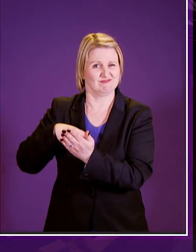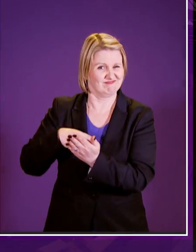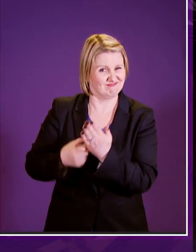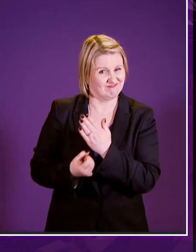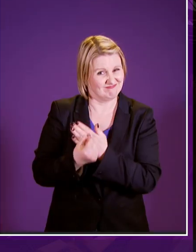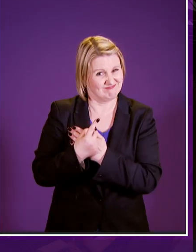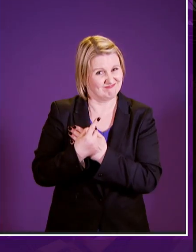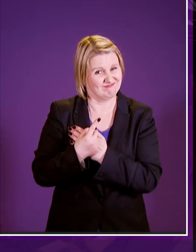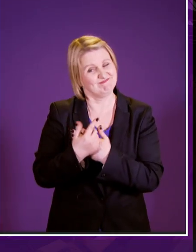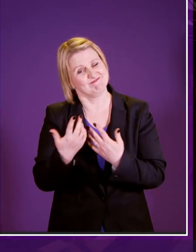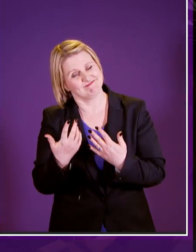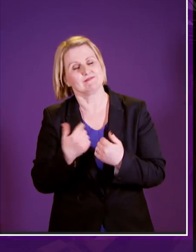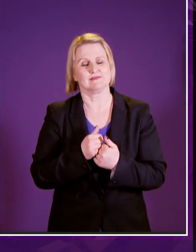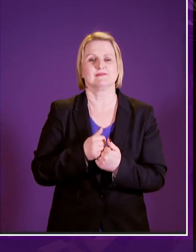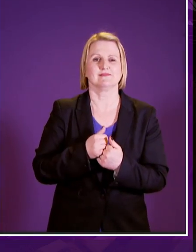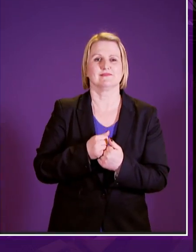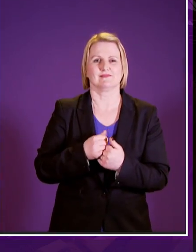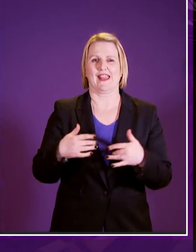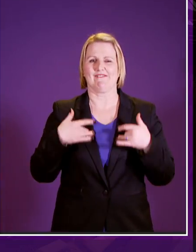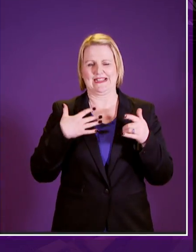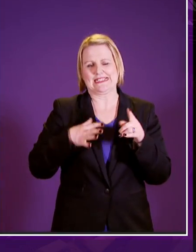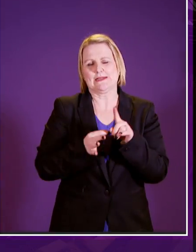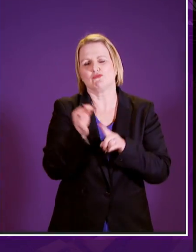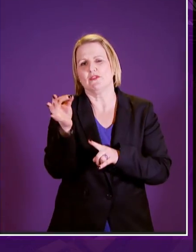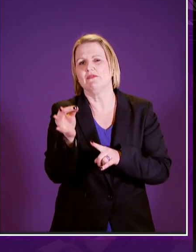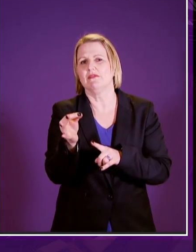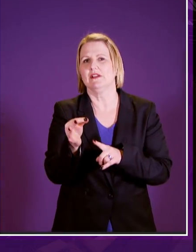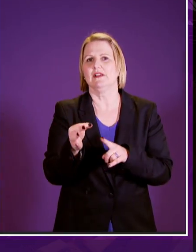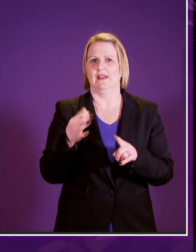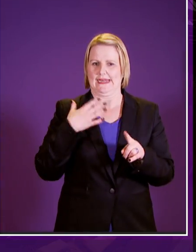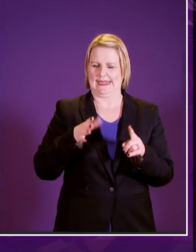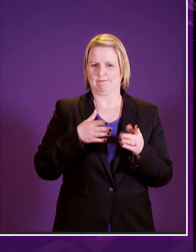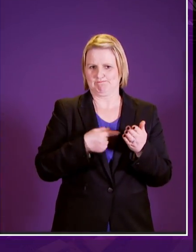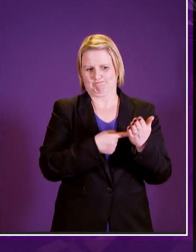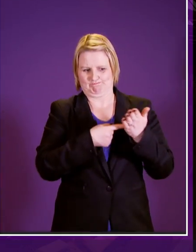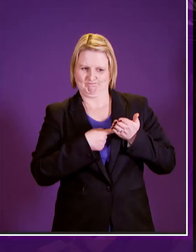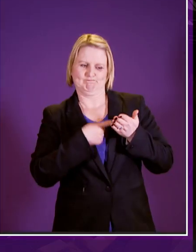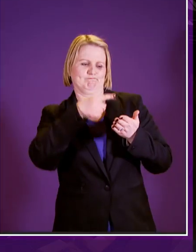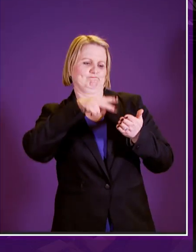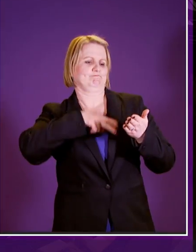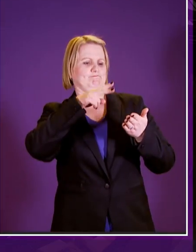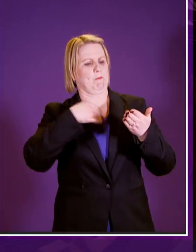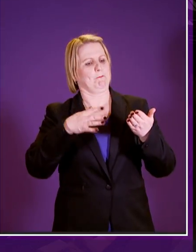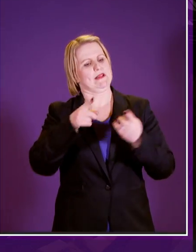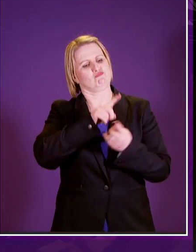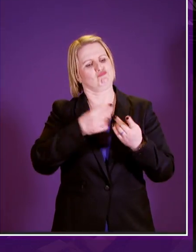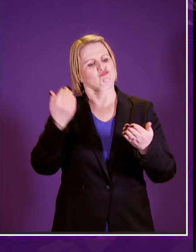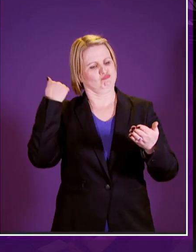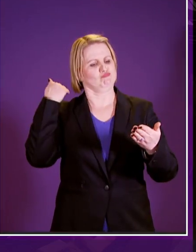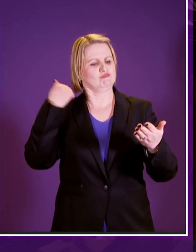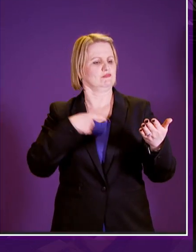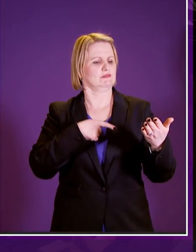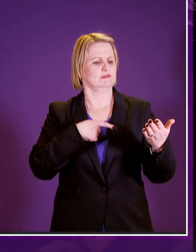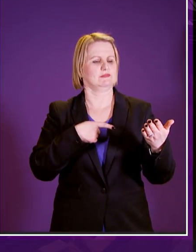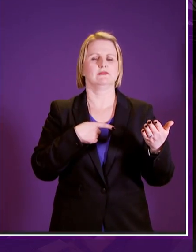that that always happens the more transparent ministers can be about the conversations they have at official or ministerial level with colleagues in the